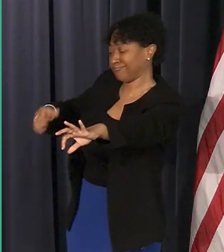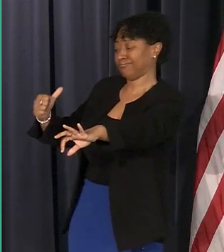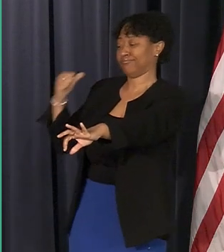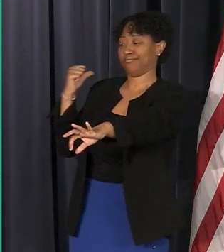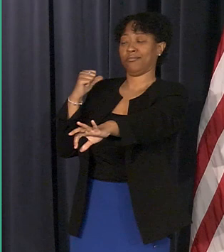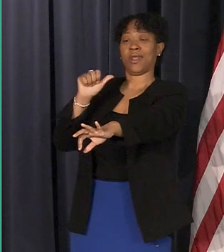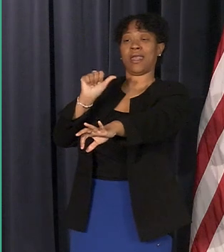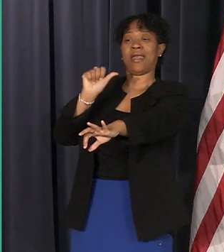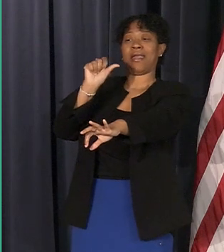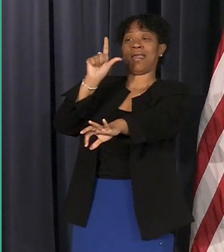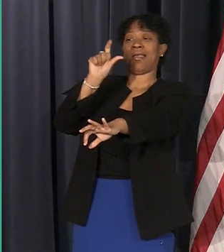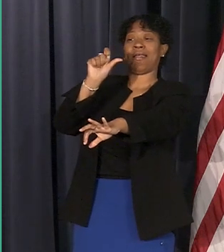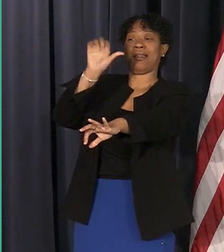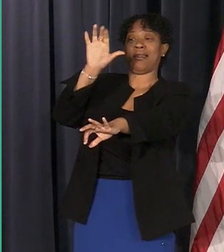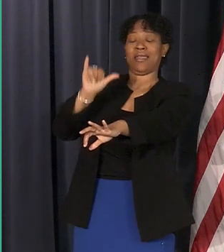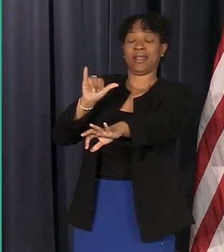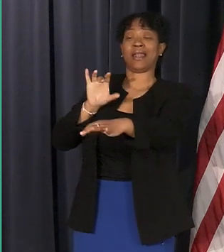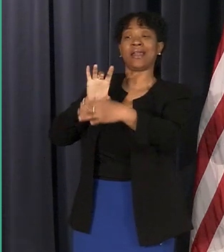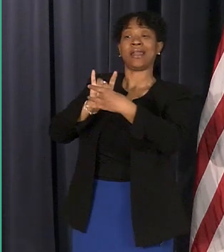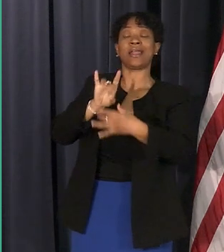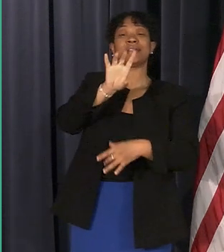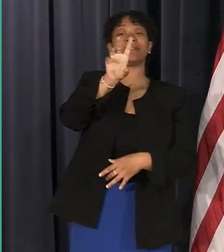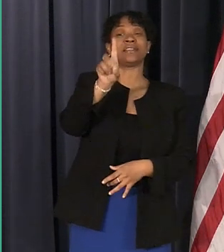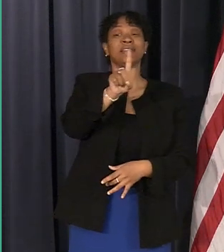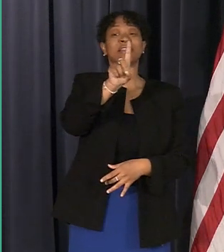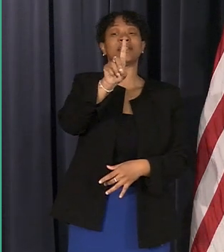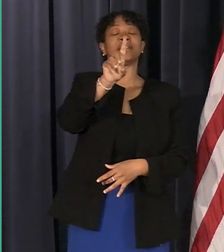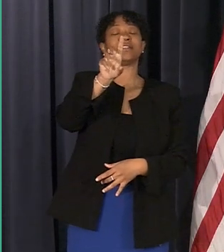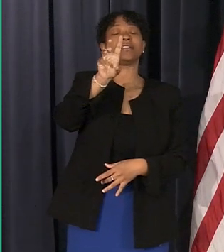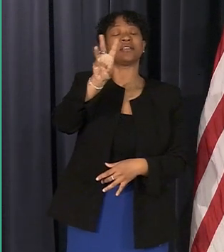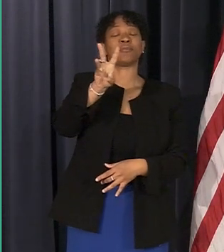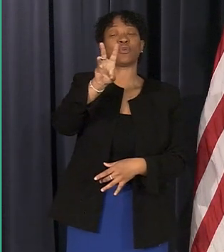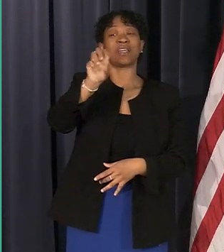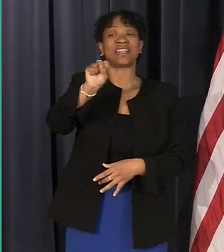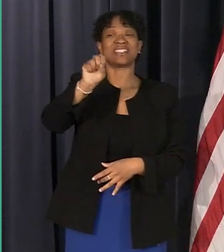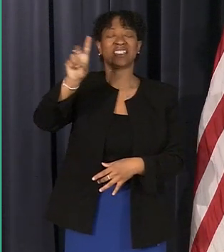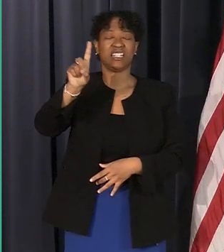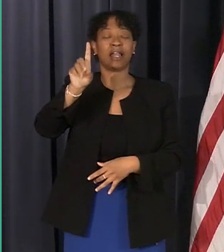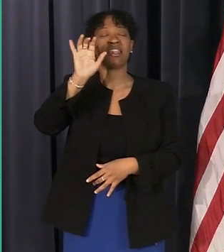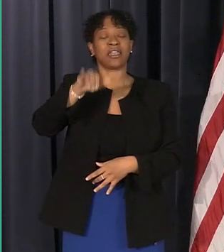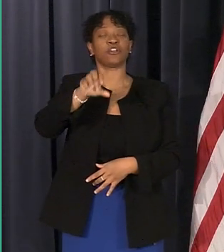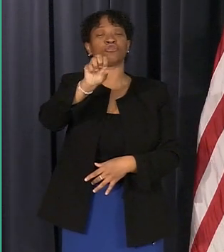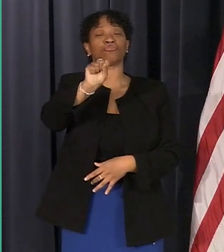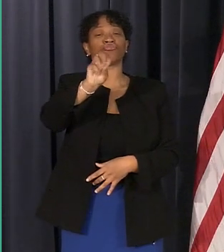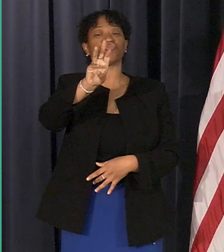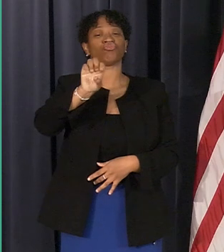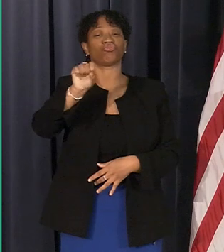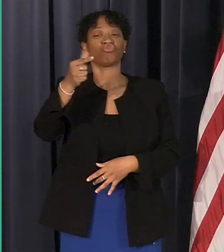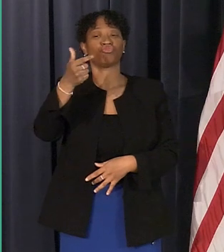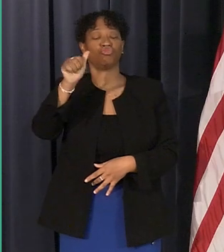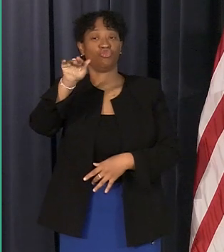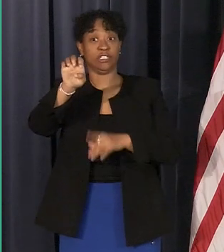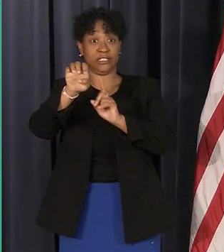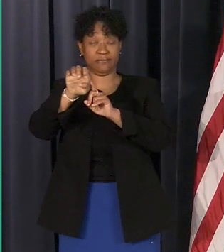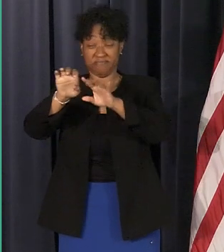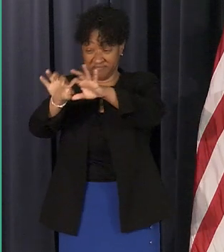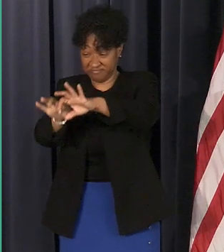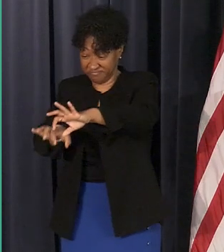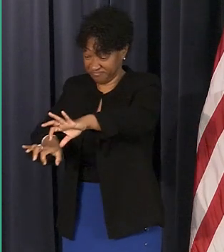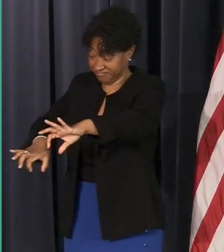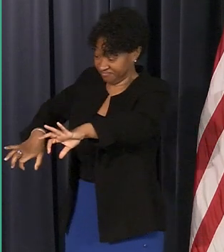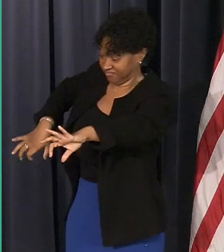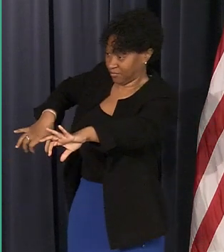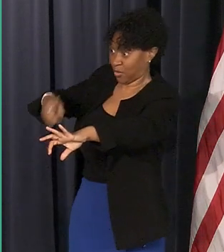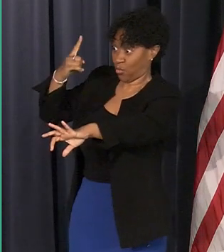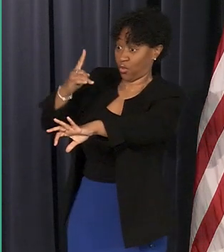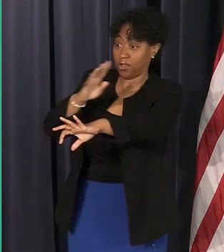connects to dwsd the city's sewer and that line is designed to go one way